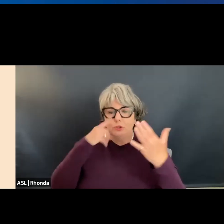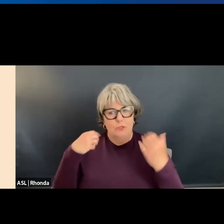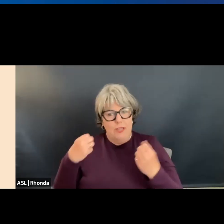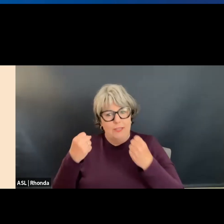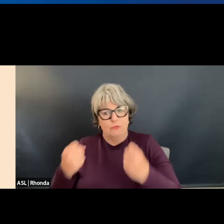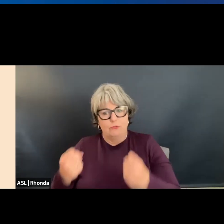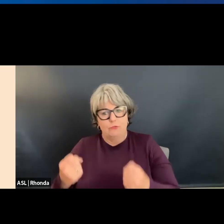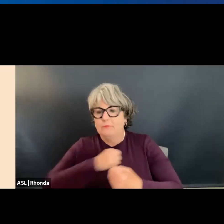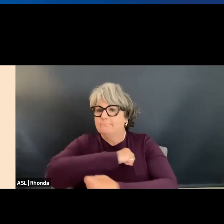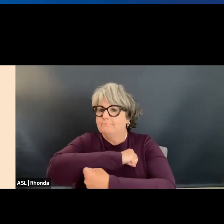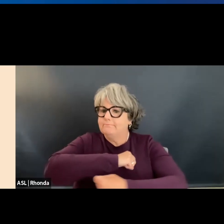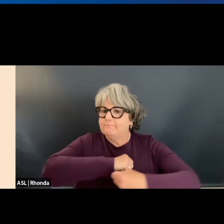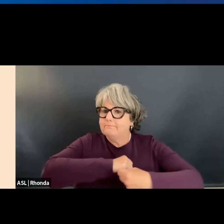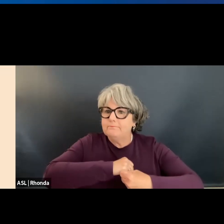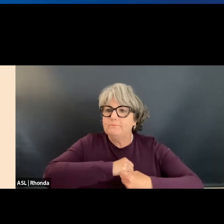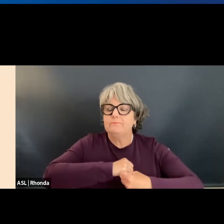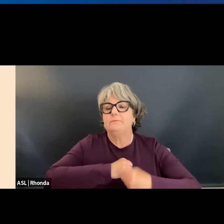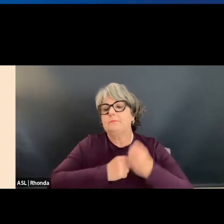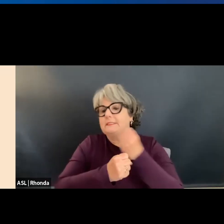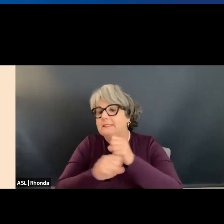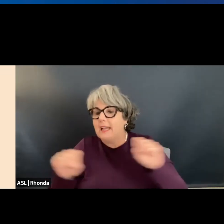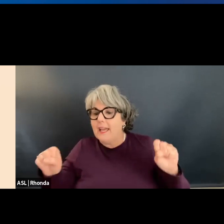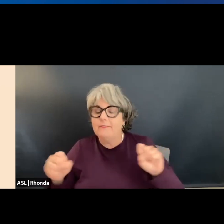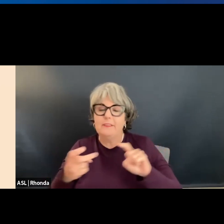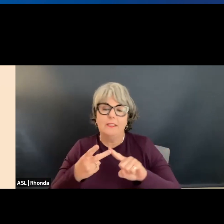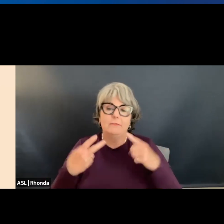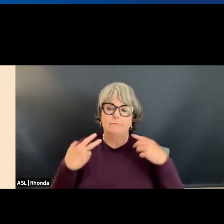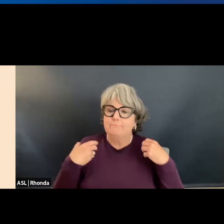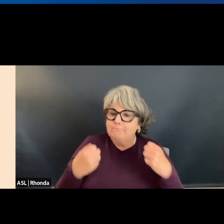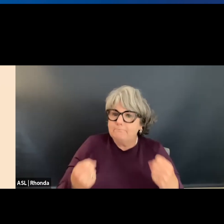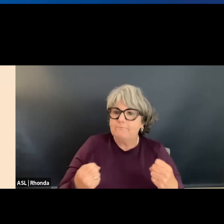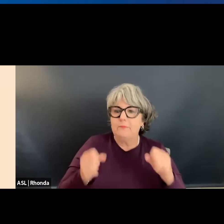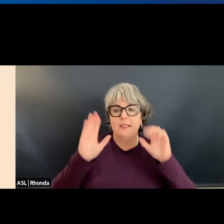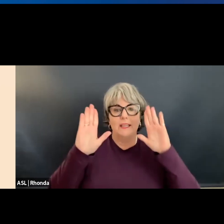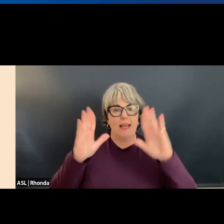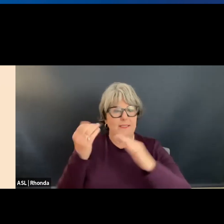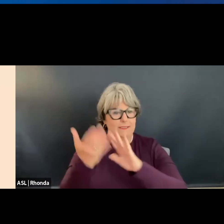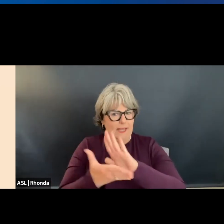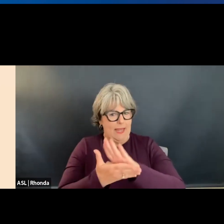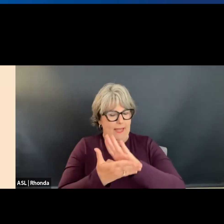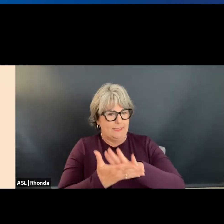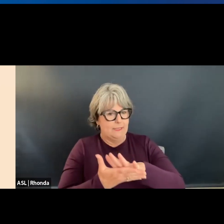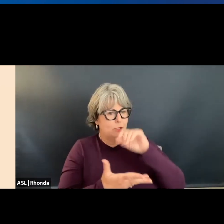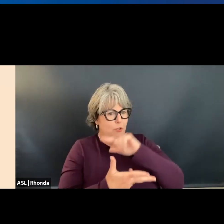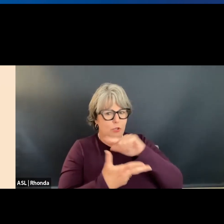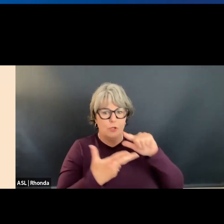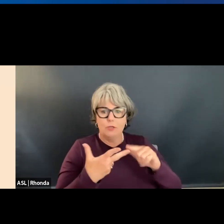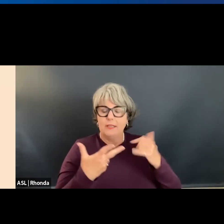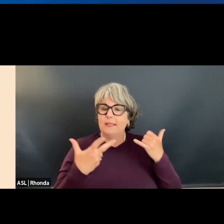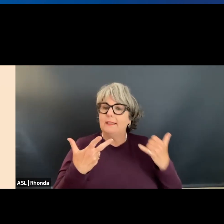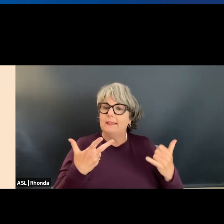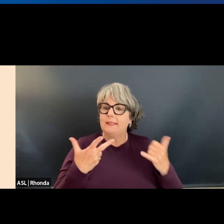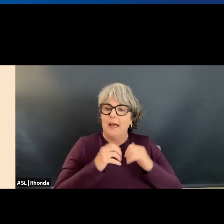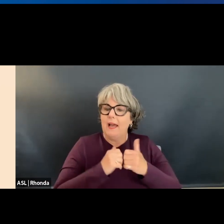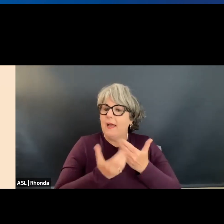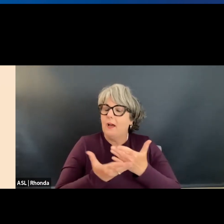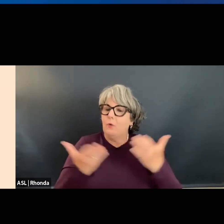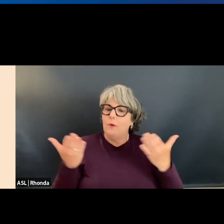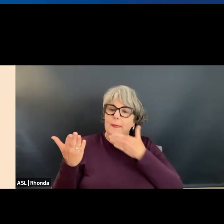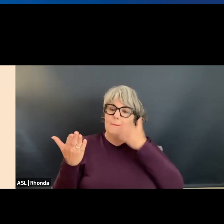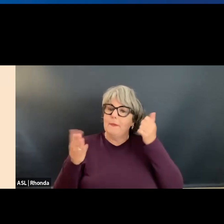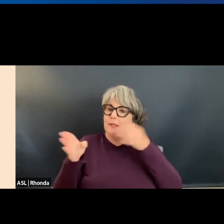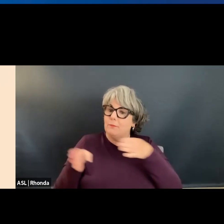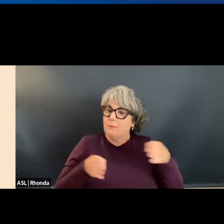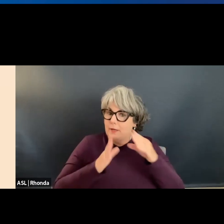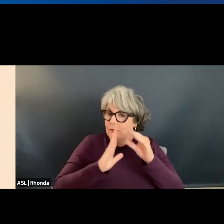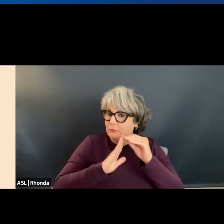foundation of safety, overall well-being, and excellent academic learning. Now, let's talk about how we can best prepare